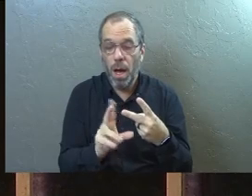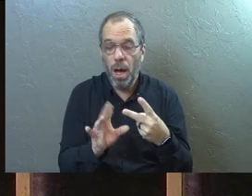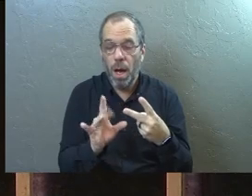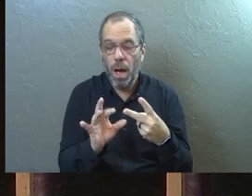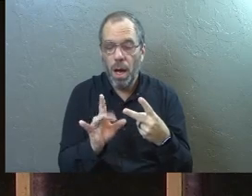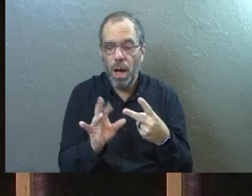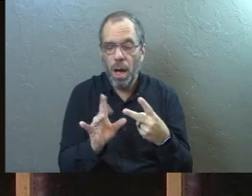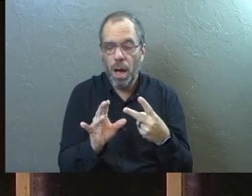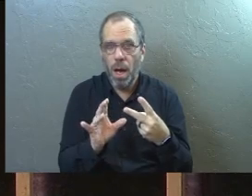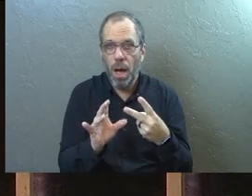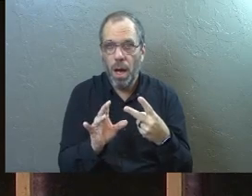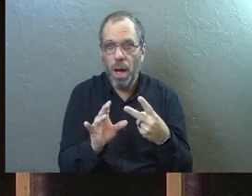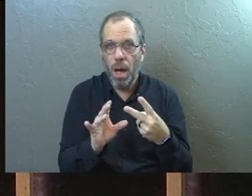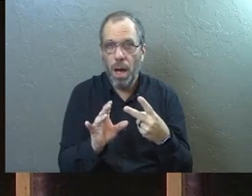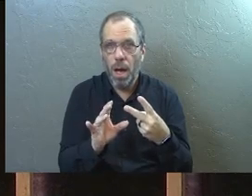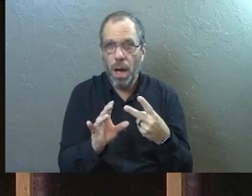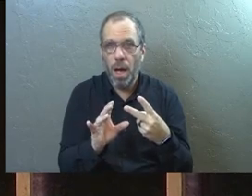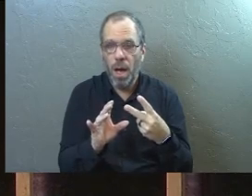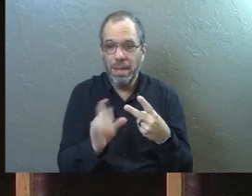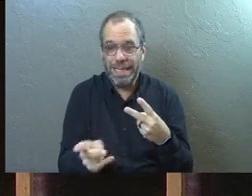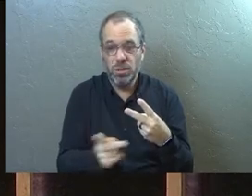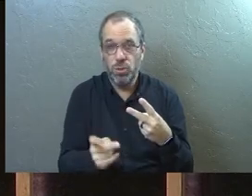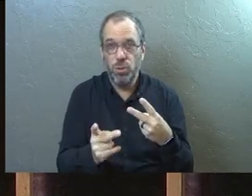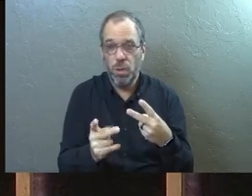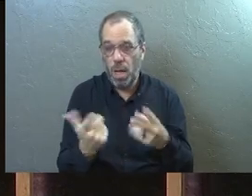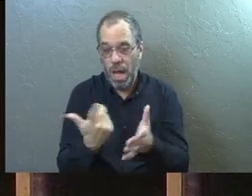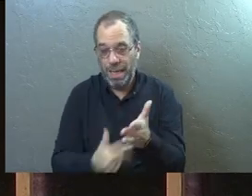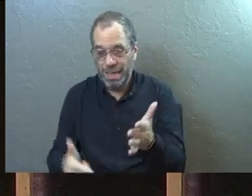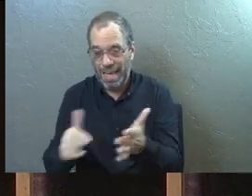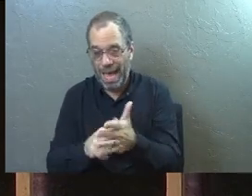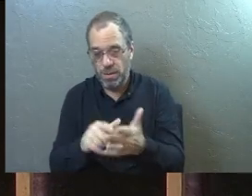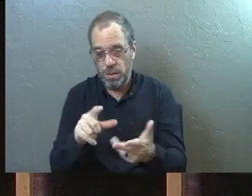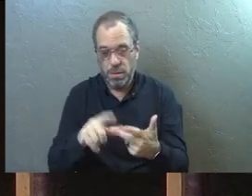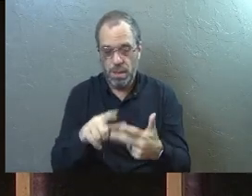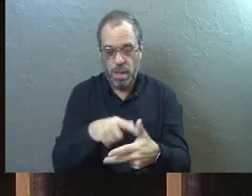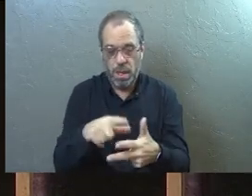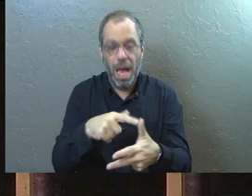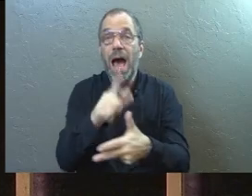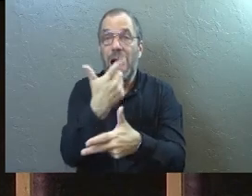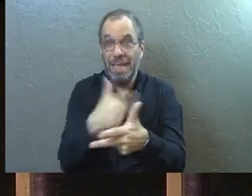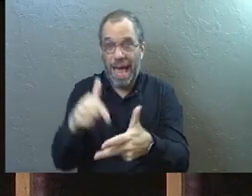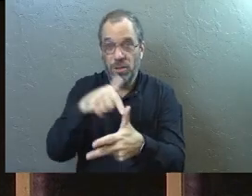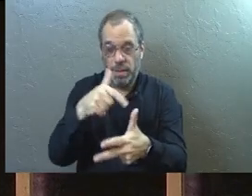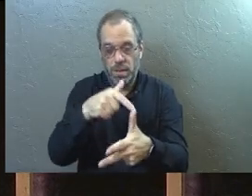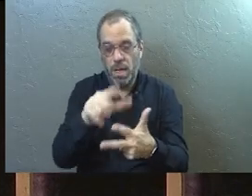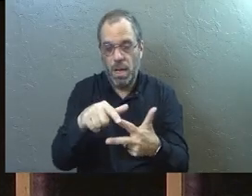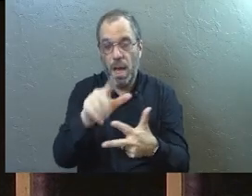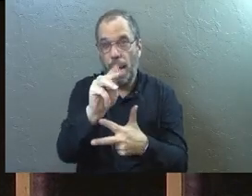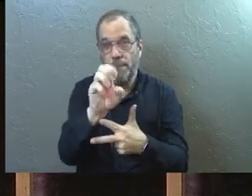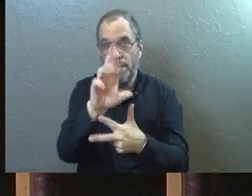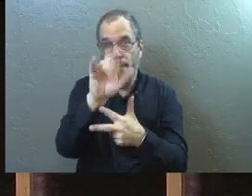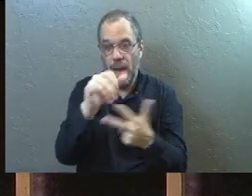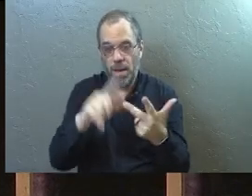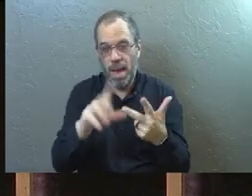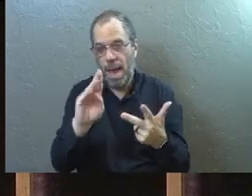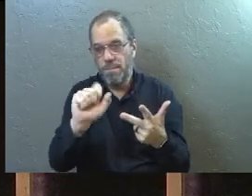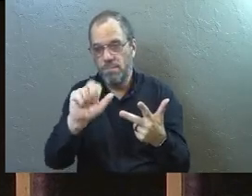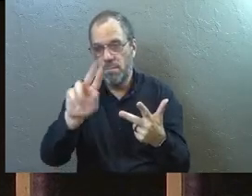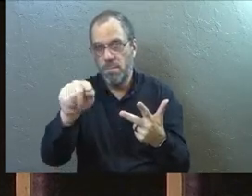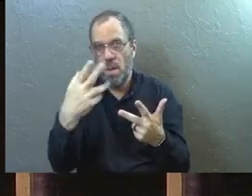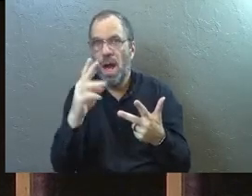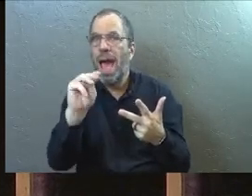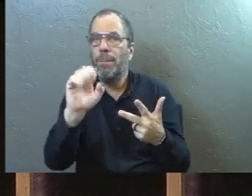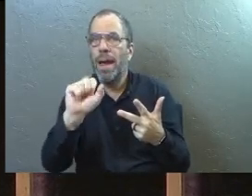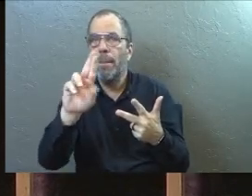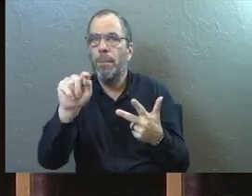they're named here, Lazarus, Mary, and Martha. Now that's significant because if you think